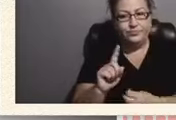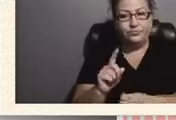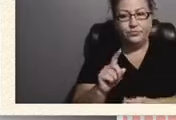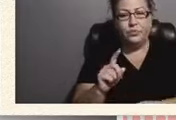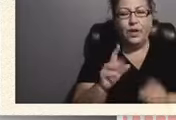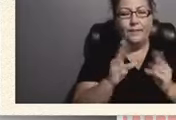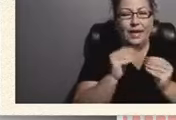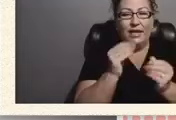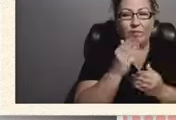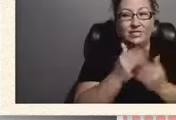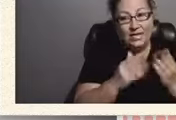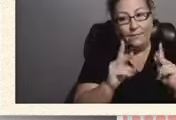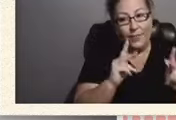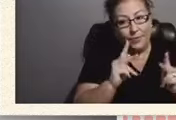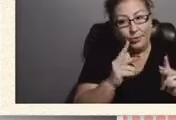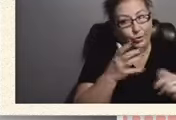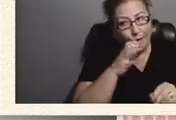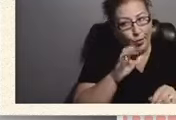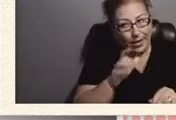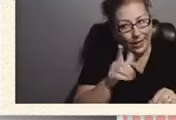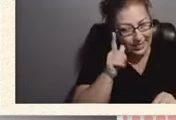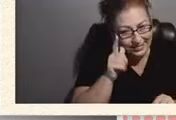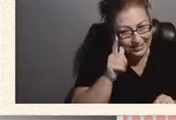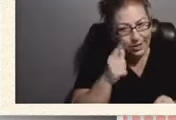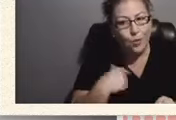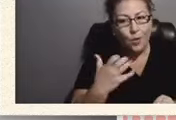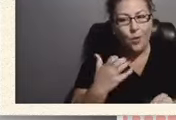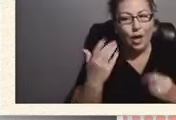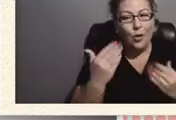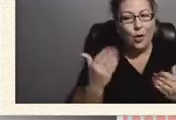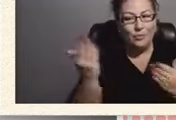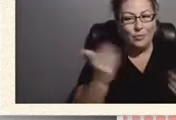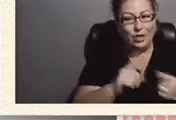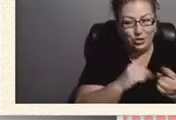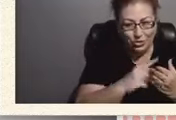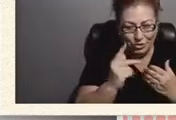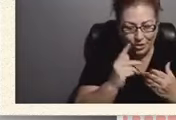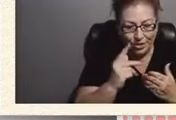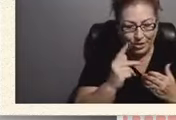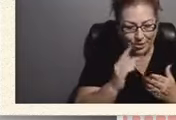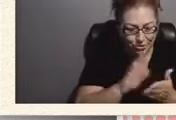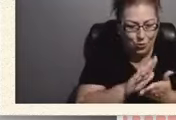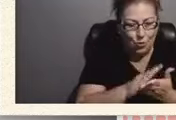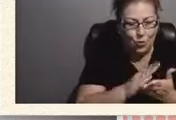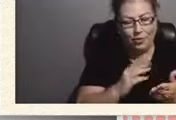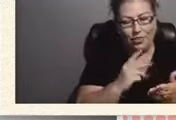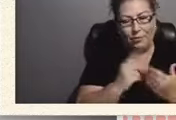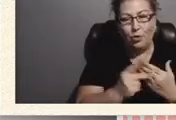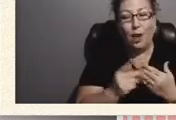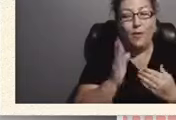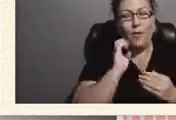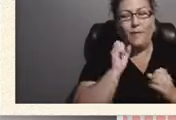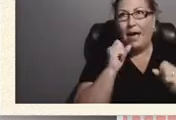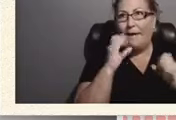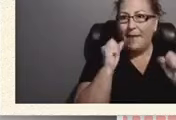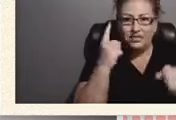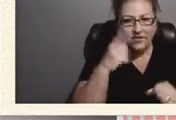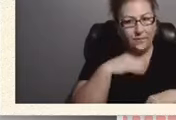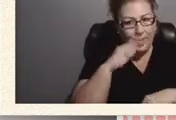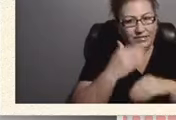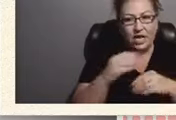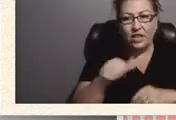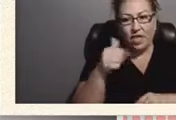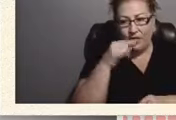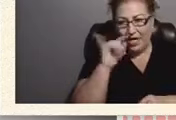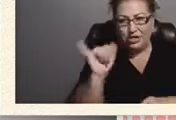who don't want to listen. We want to go ahead and bring it to the school. will be amazing for my son as well as all the other kids in the school. Not only